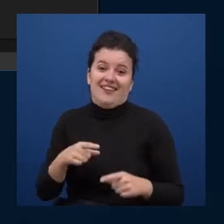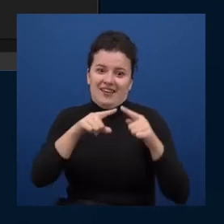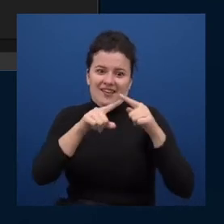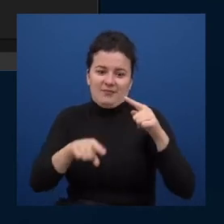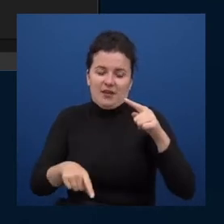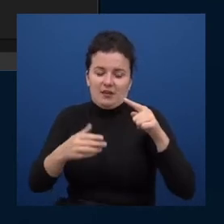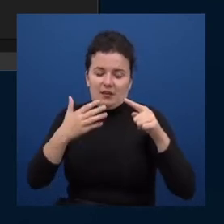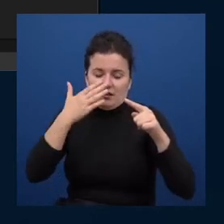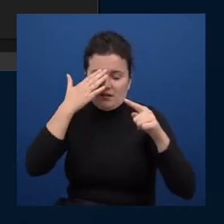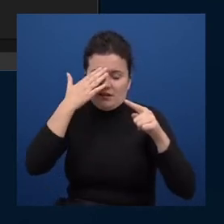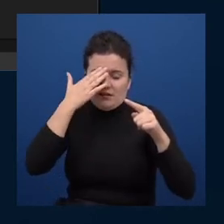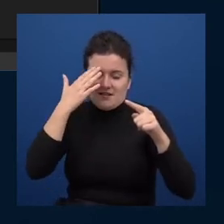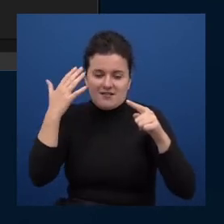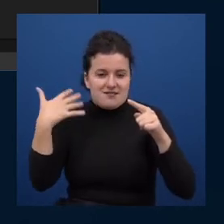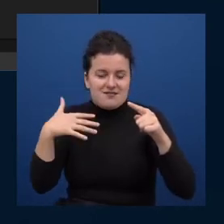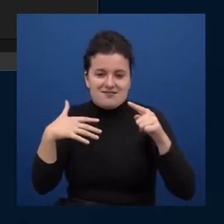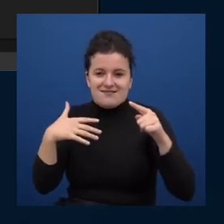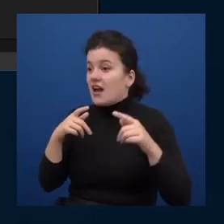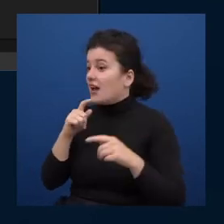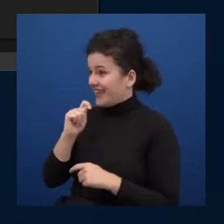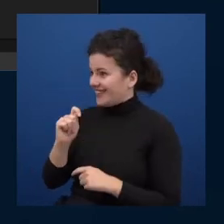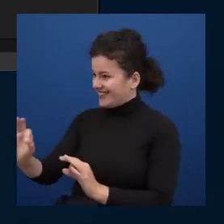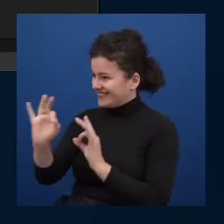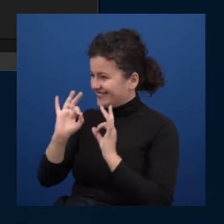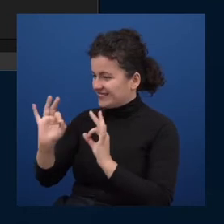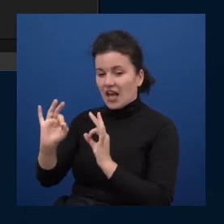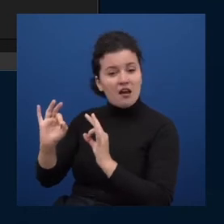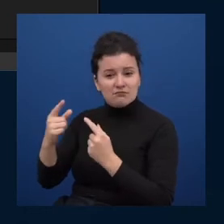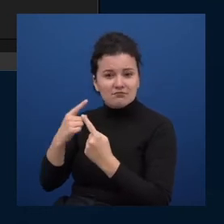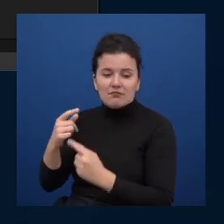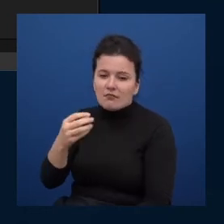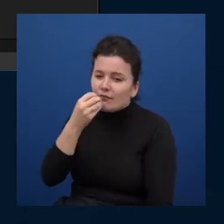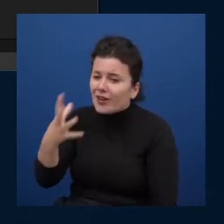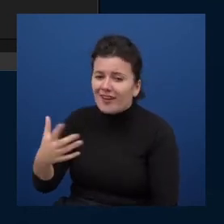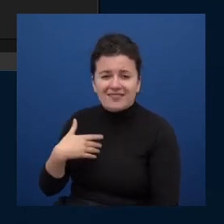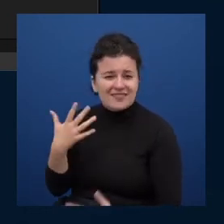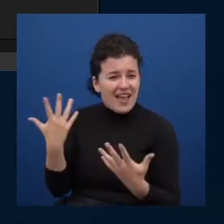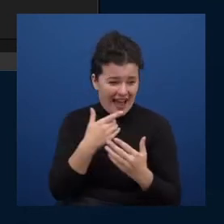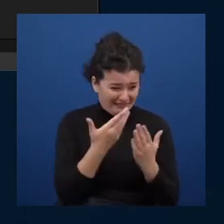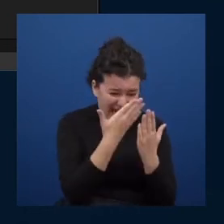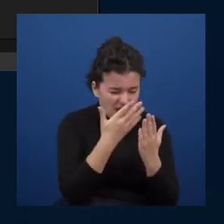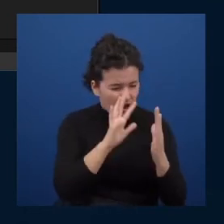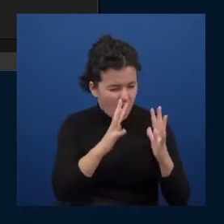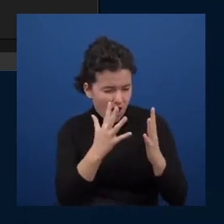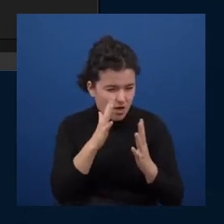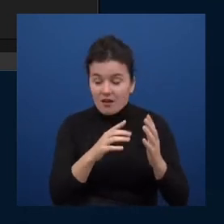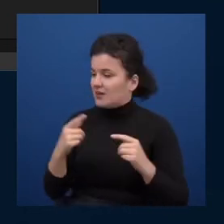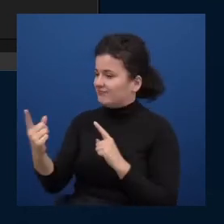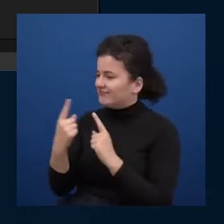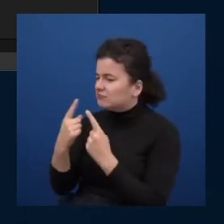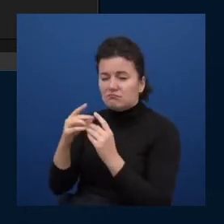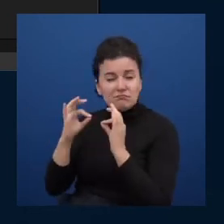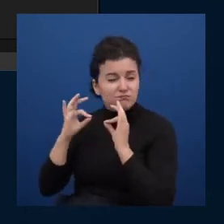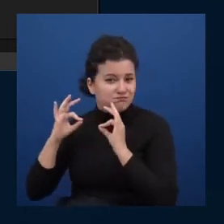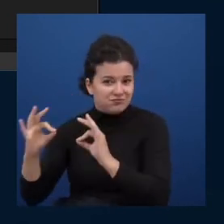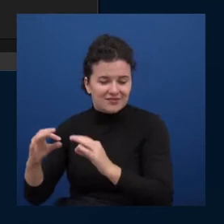because i i interviewed him and it was amazing it a great interview like i studied and everything uh but then i'm like he's